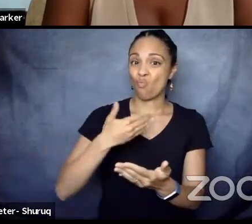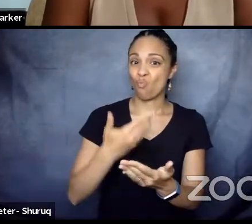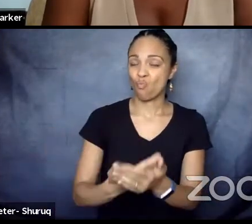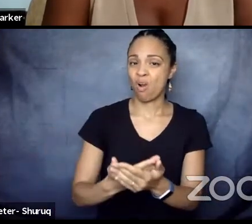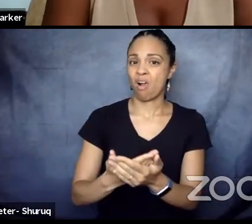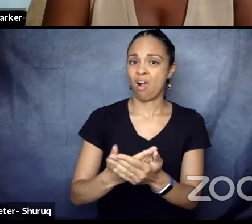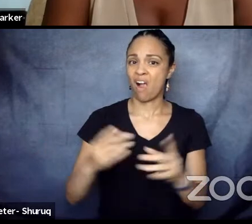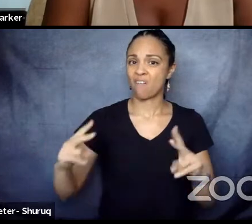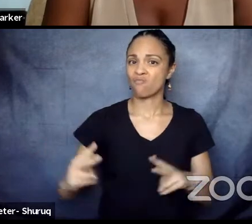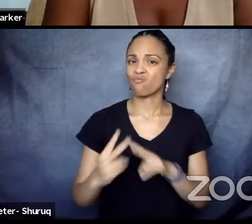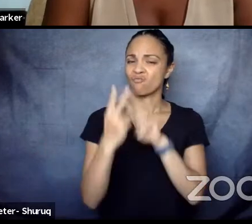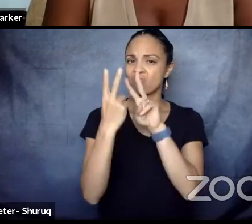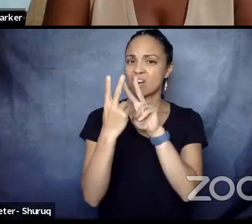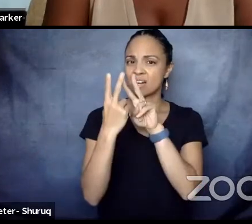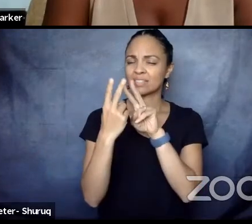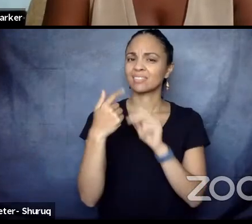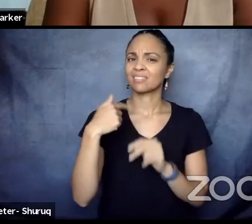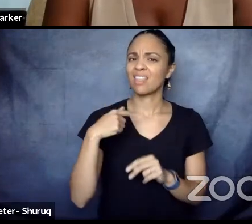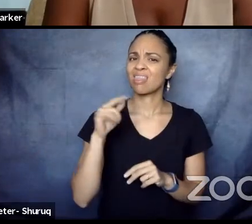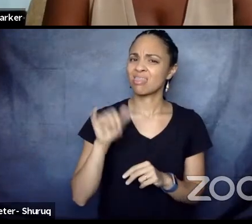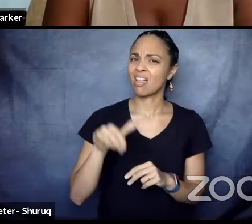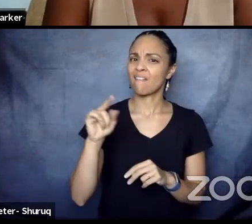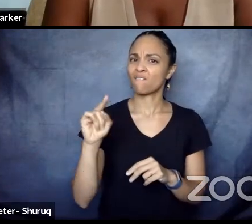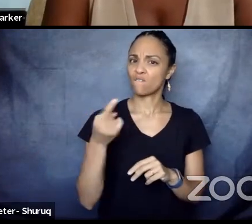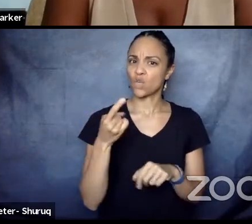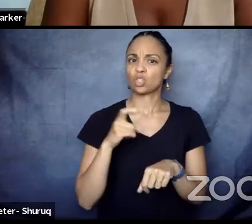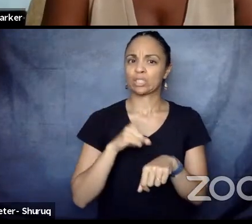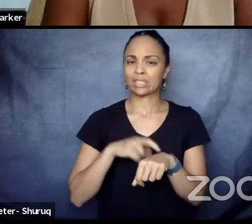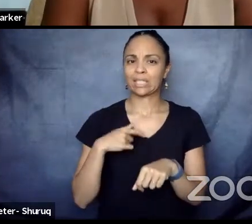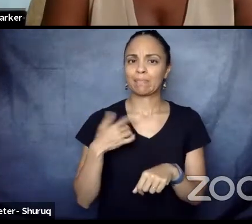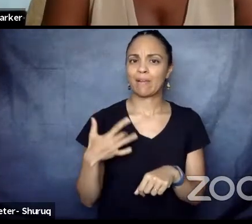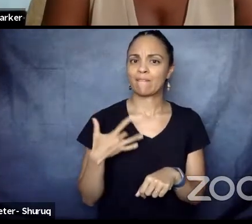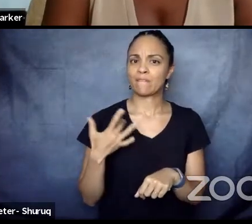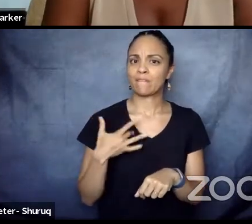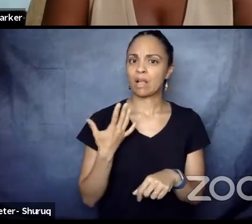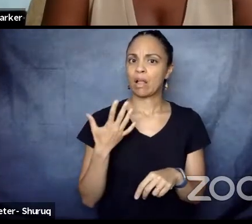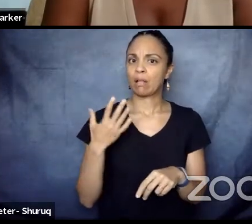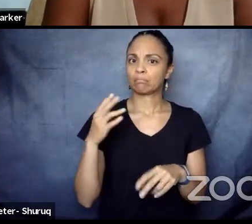exotified. Like really exotified.